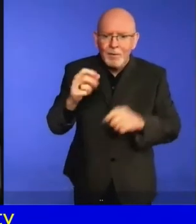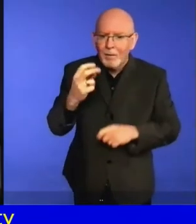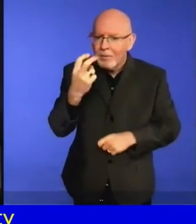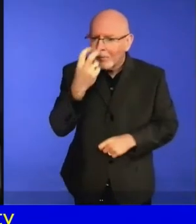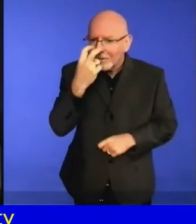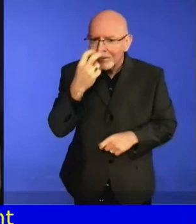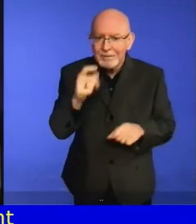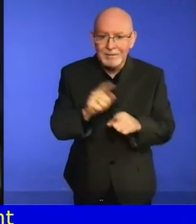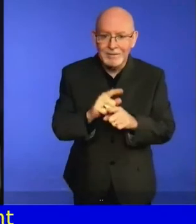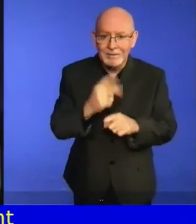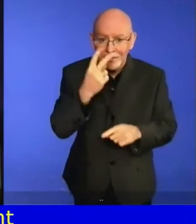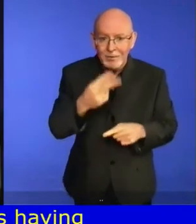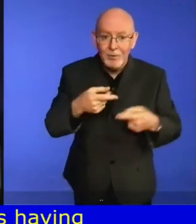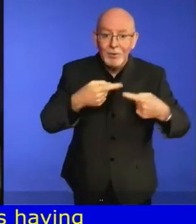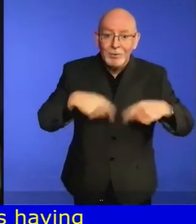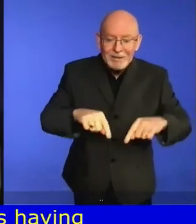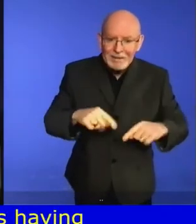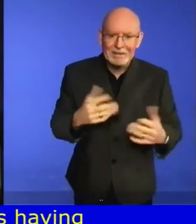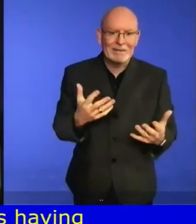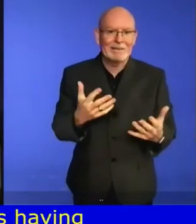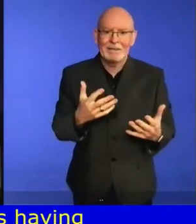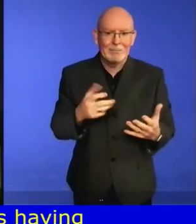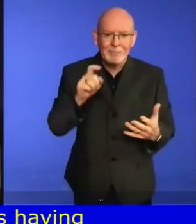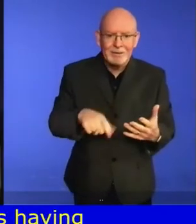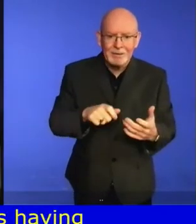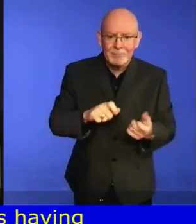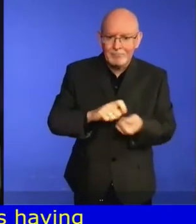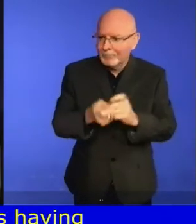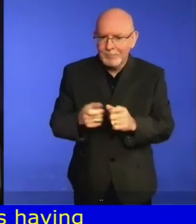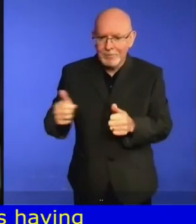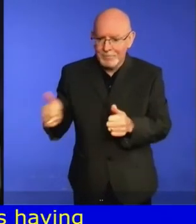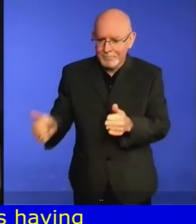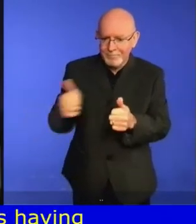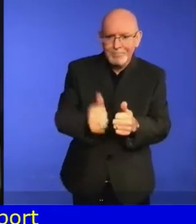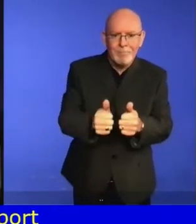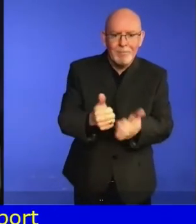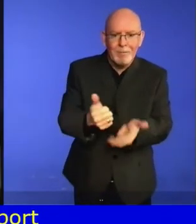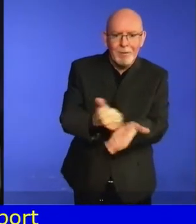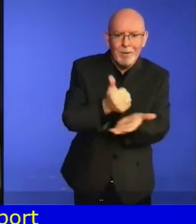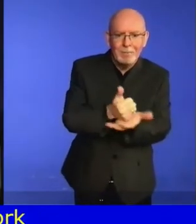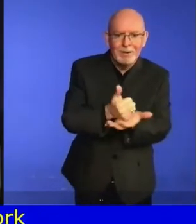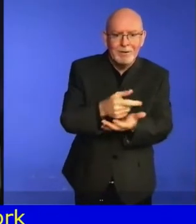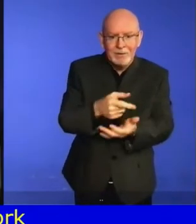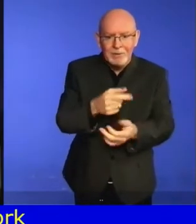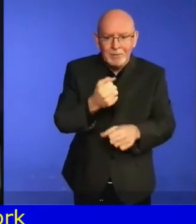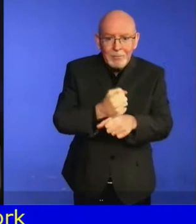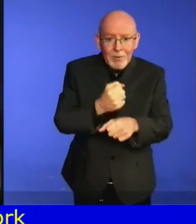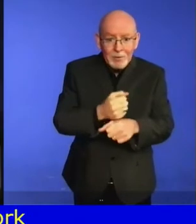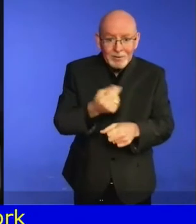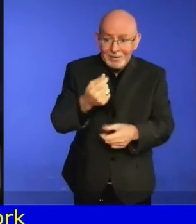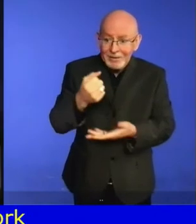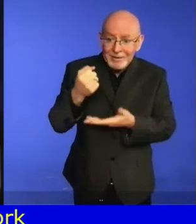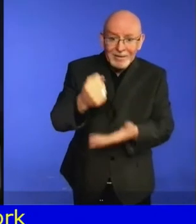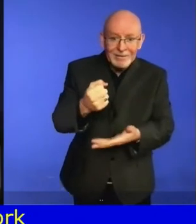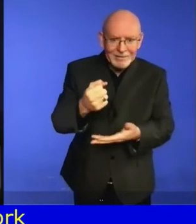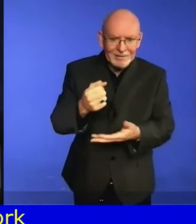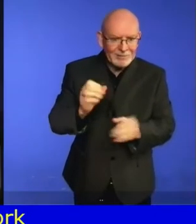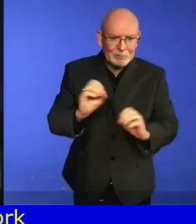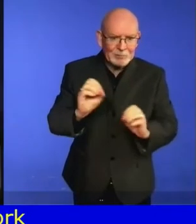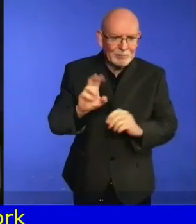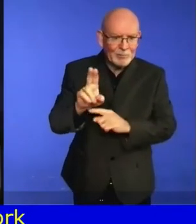compensated by the UN. Although the UN Disability Inclusion Strategy and General Assembly Resolution